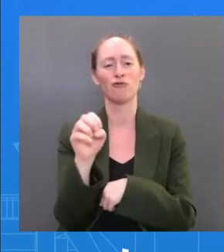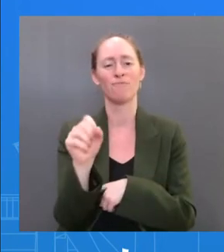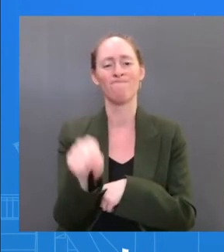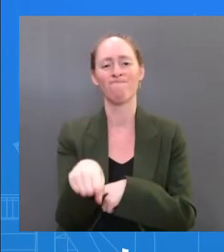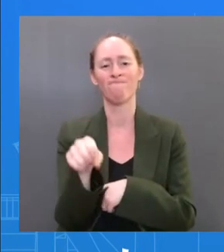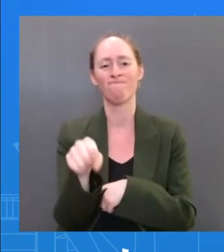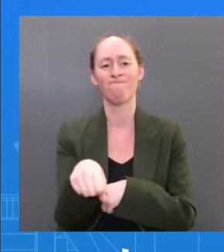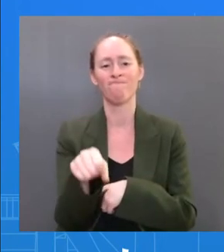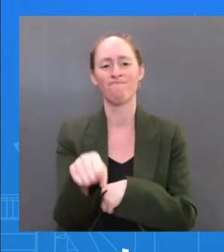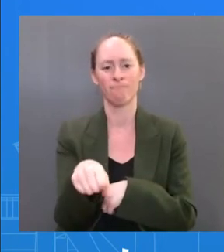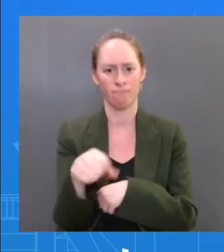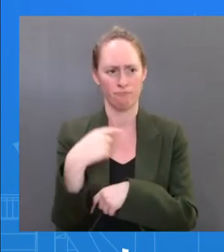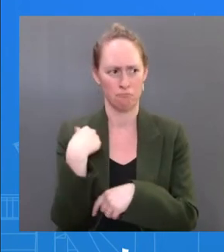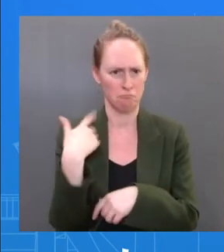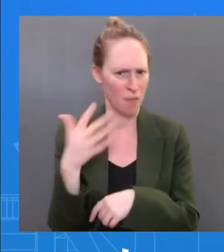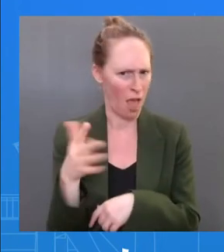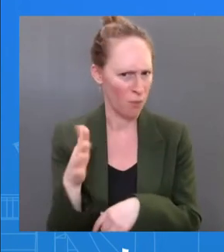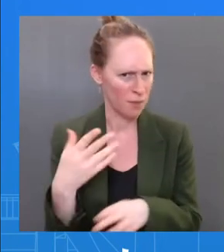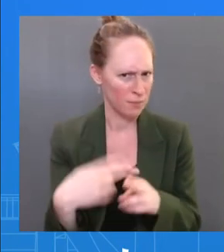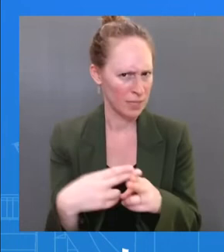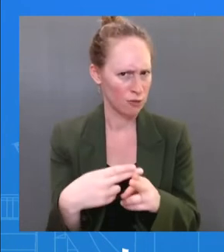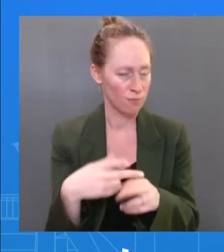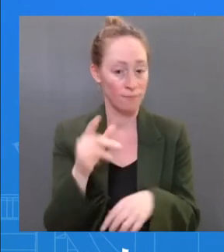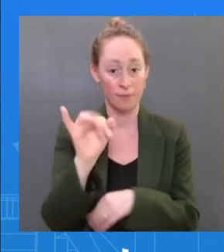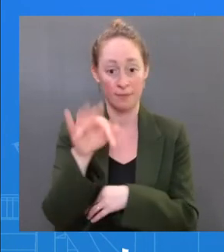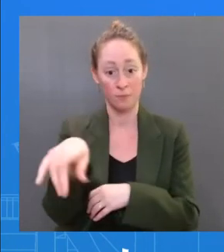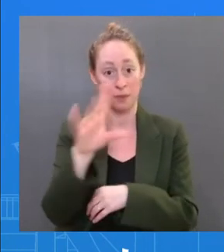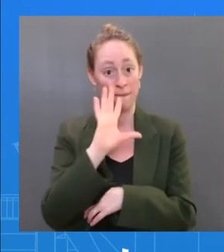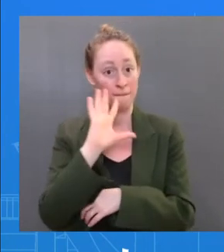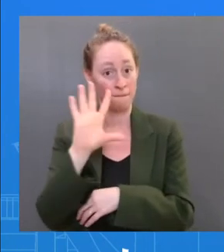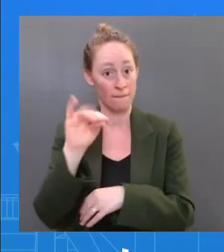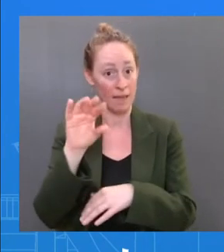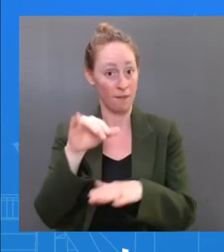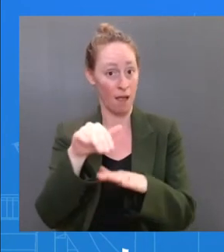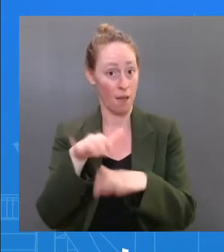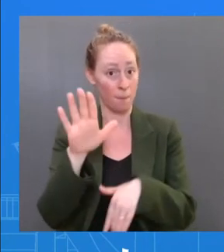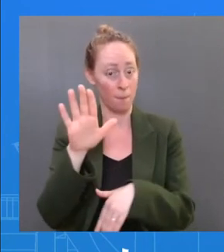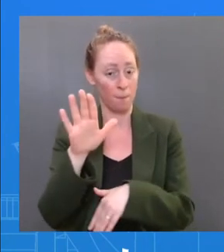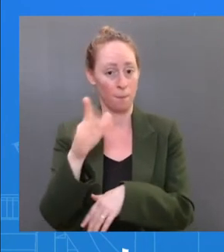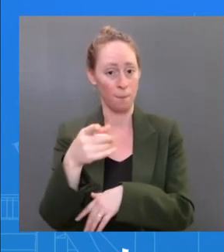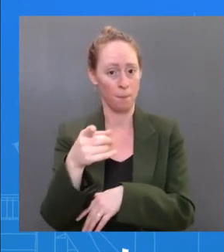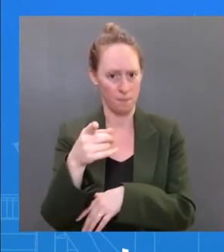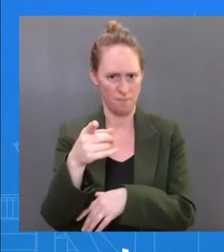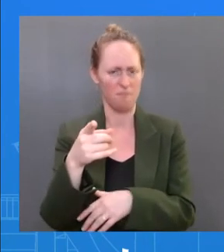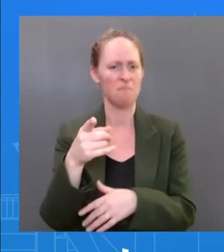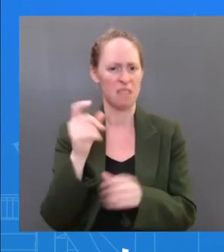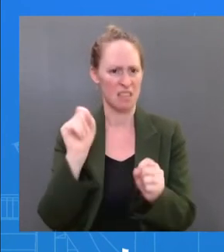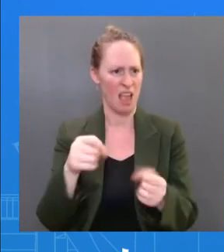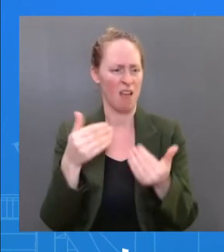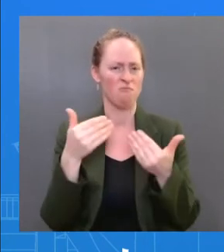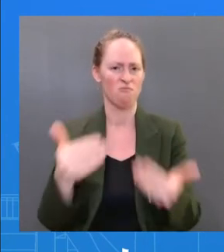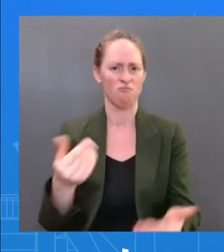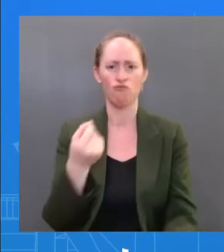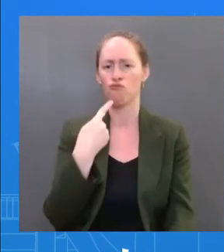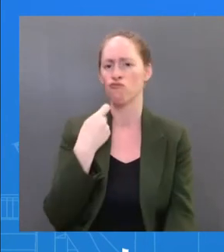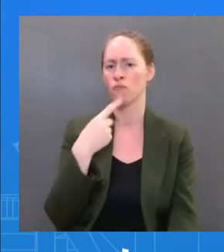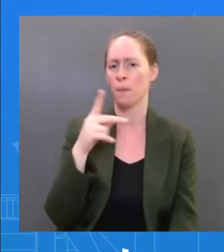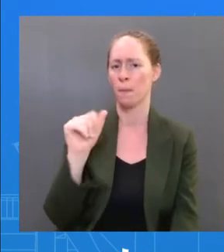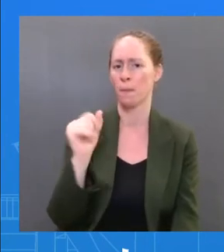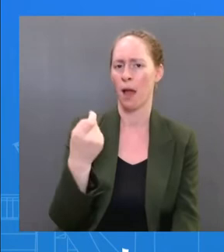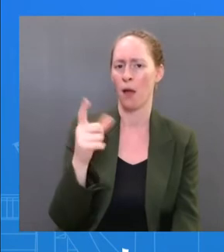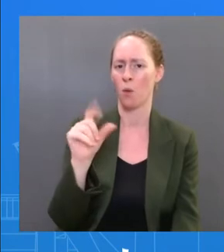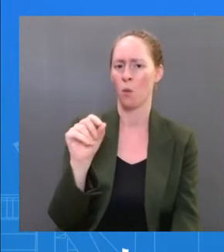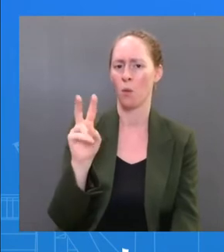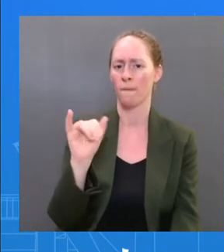is somebody who is eligible for Pax Leavitt and obviously people under 50 if they have serious chronic disease as well. But I believe anybody over the age of 50 is